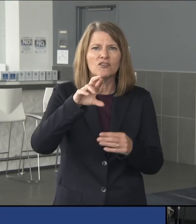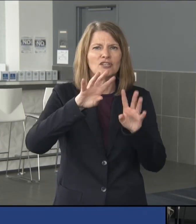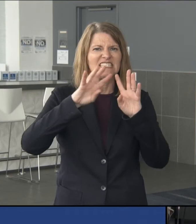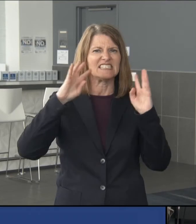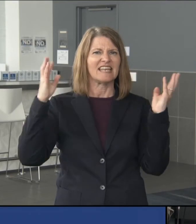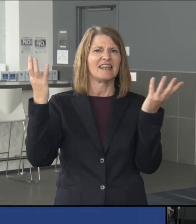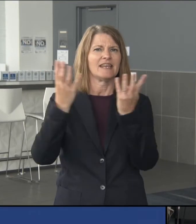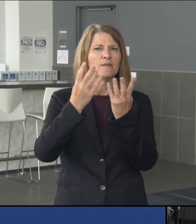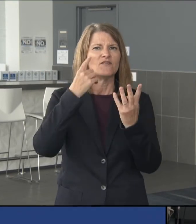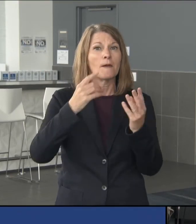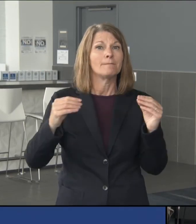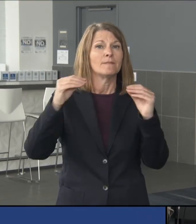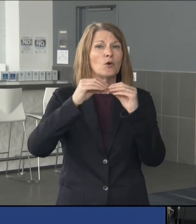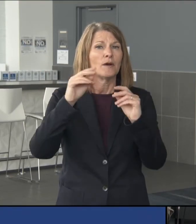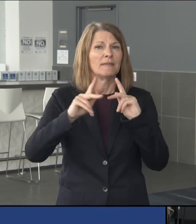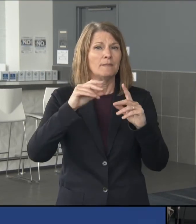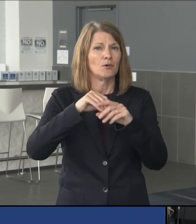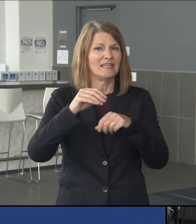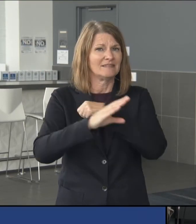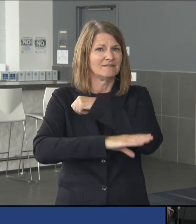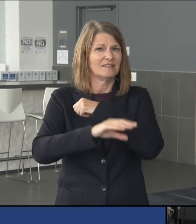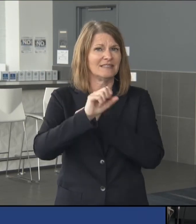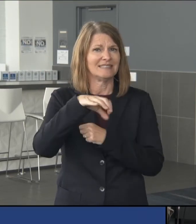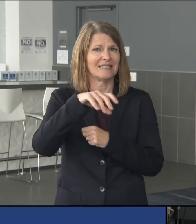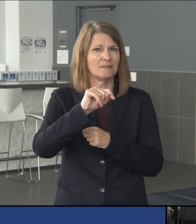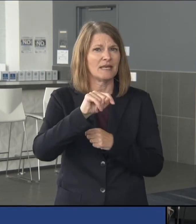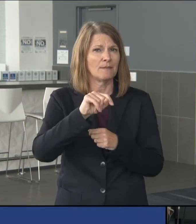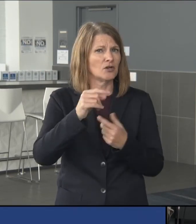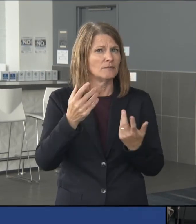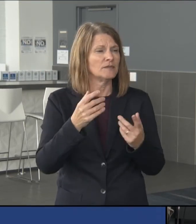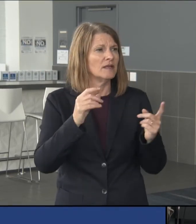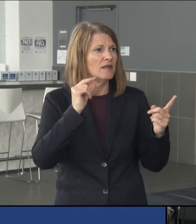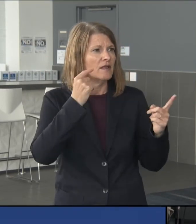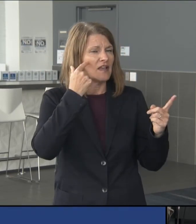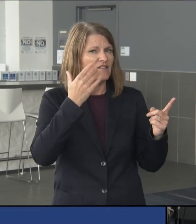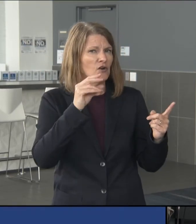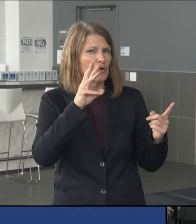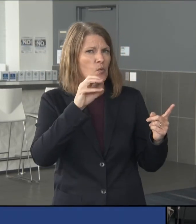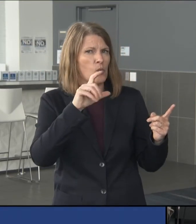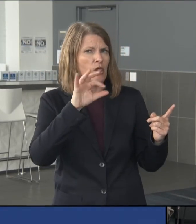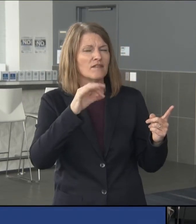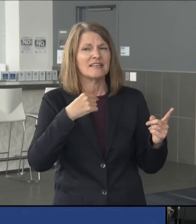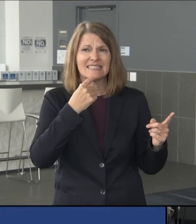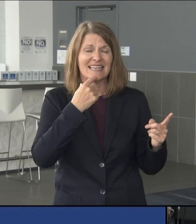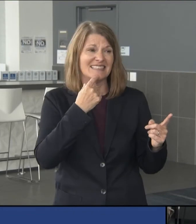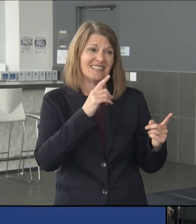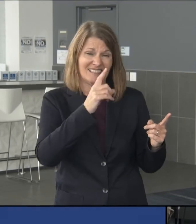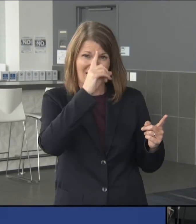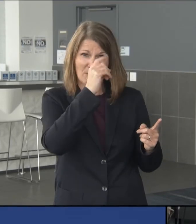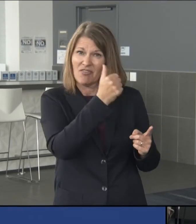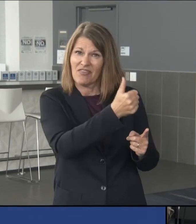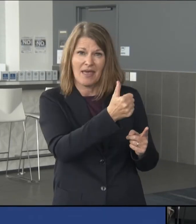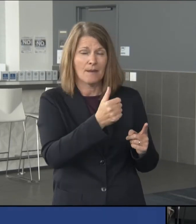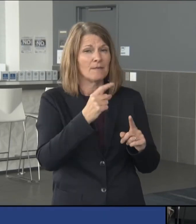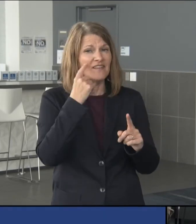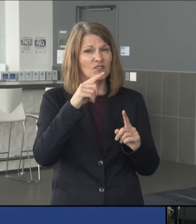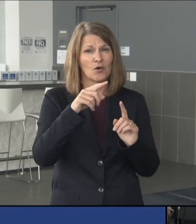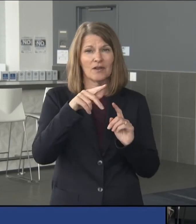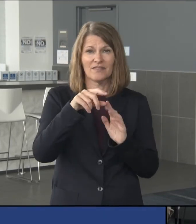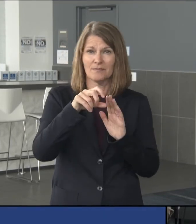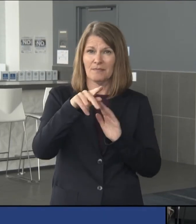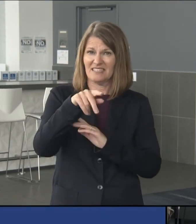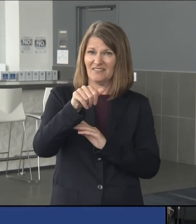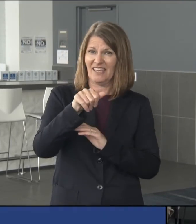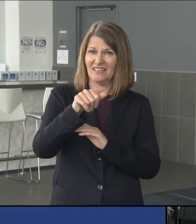in September? I think that's up, up to them. think the, as far as the state's concerned, I said,